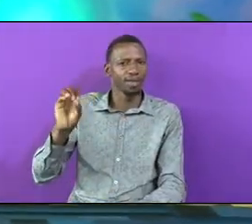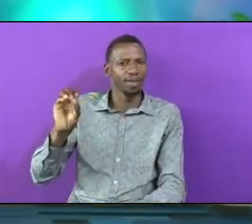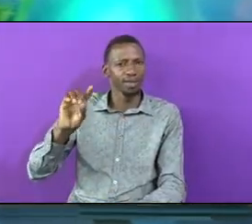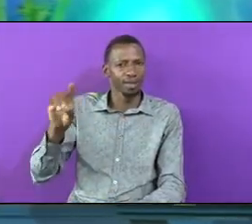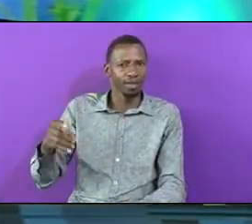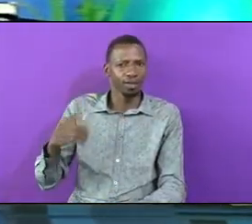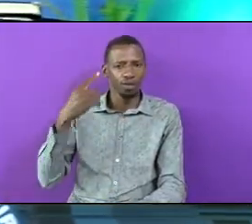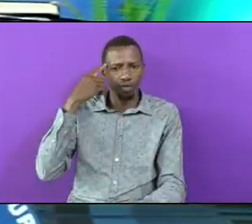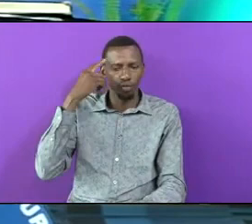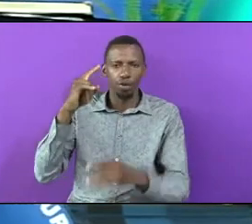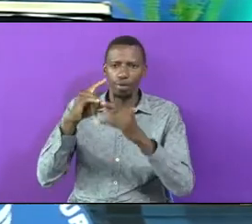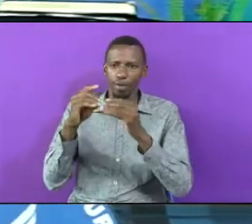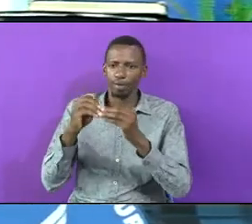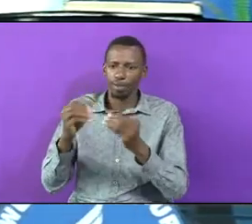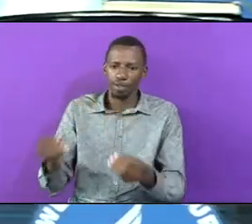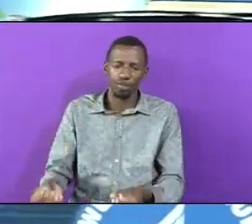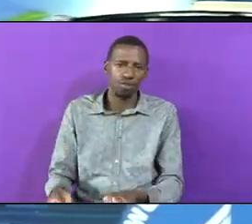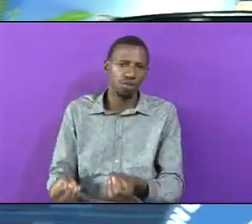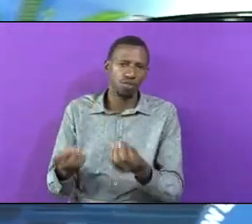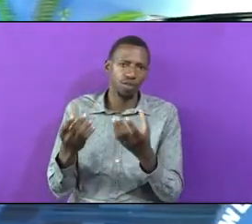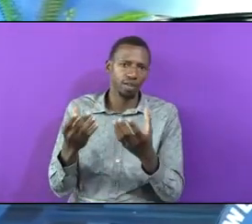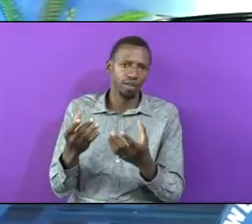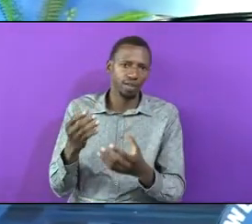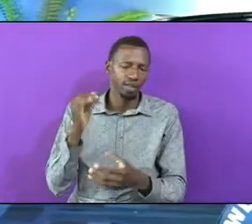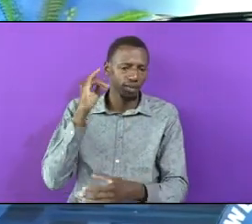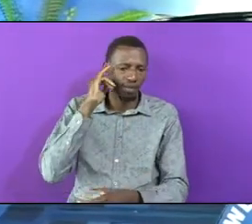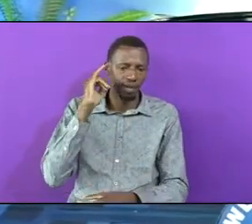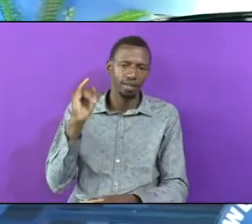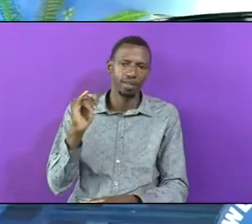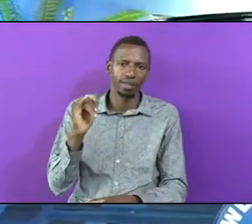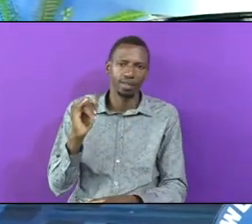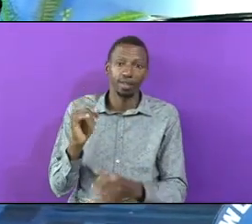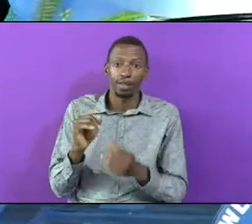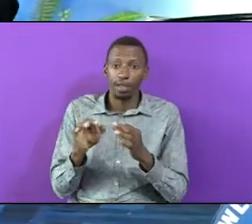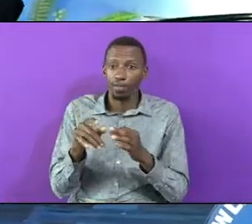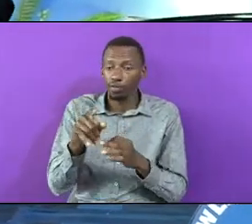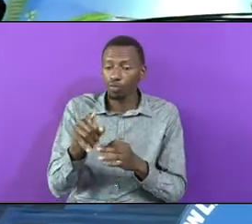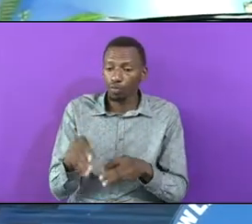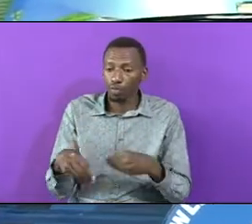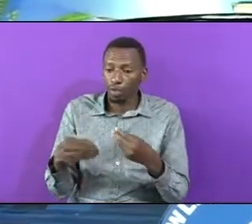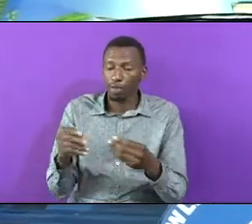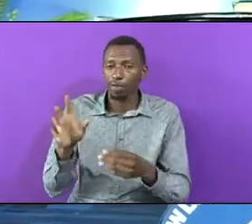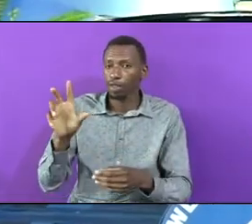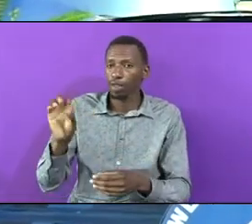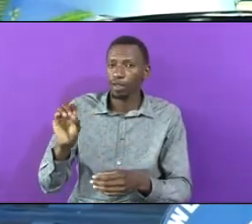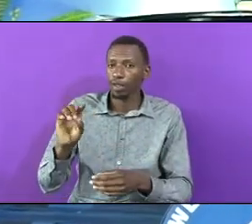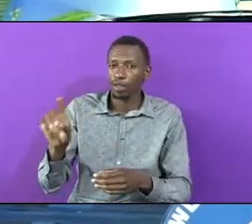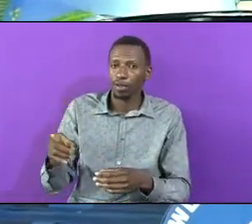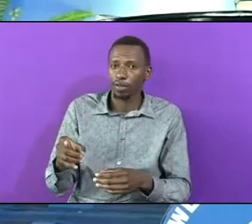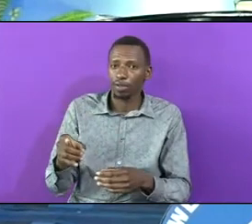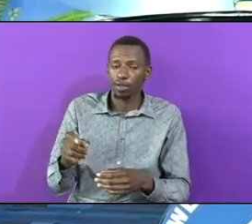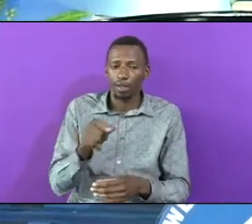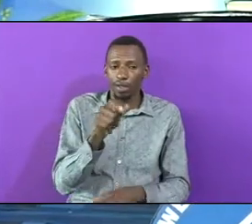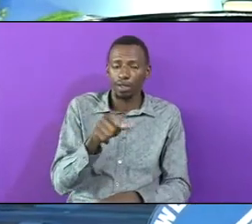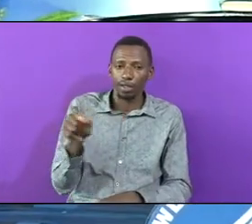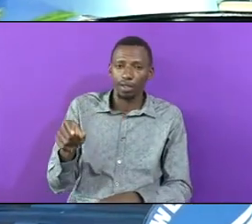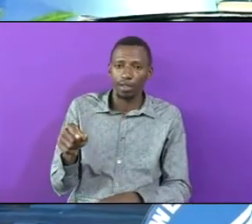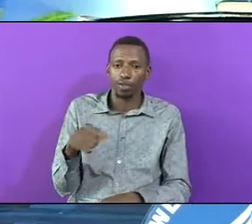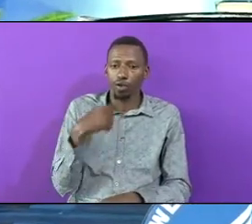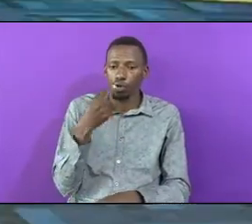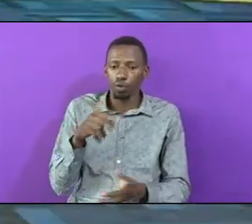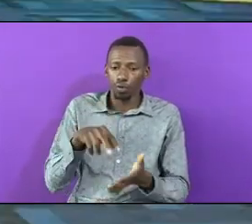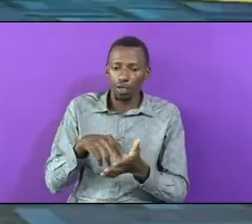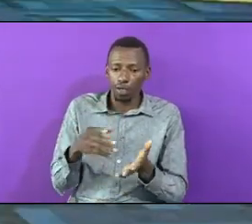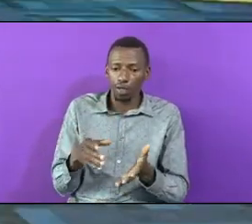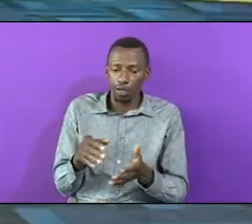For Offering Your Expenses If You Were To Give 30,000 Here You Know How Much That Would Be Who Will Stand